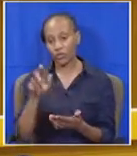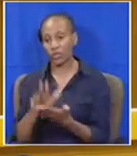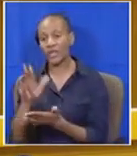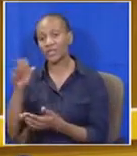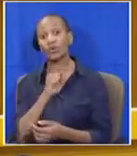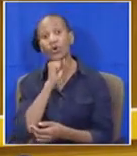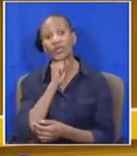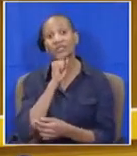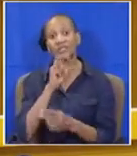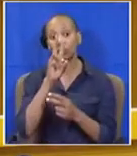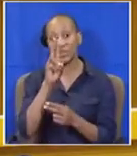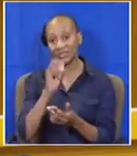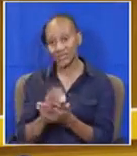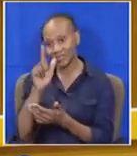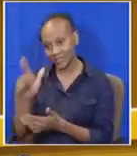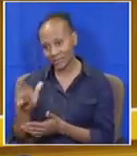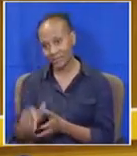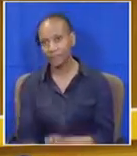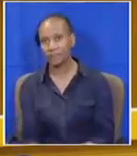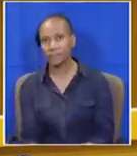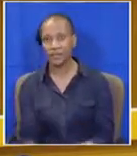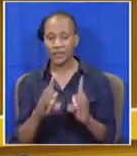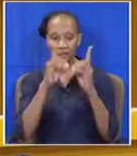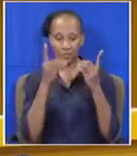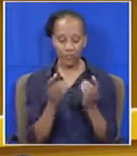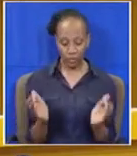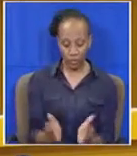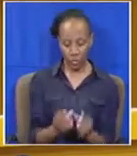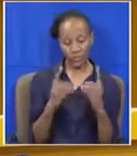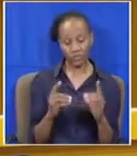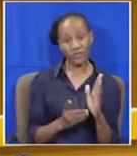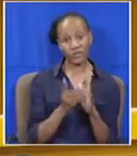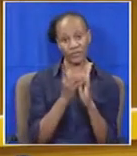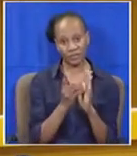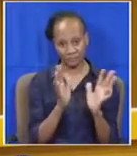2017. Department of Small Business Development,